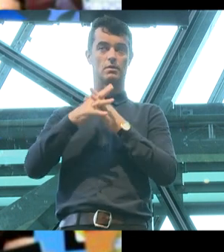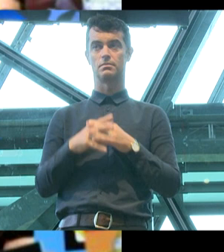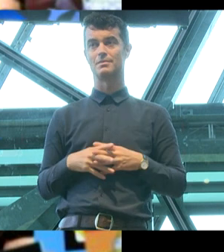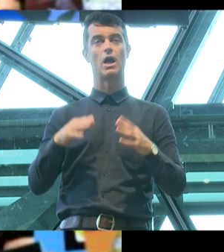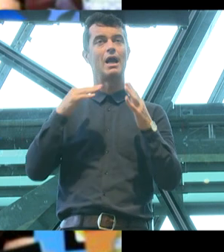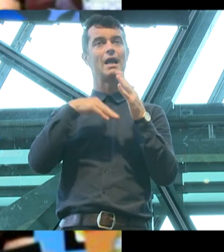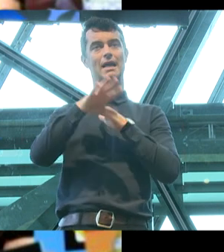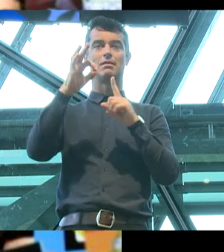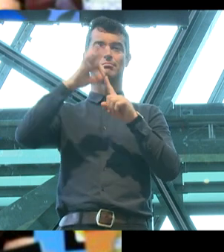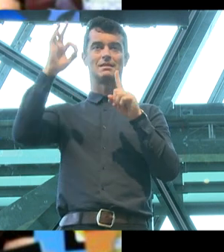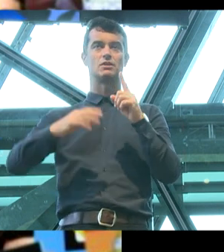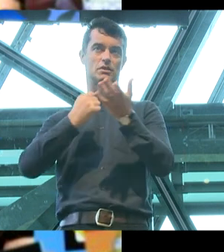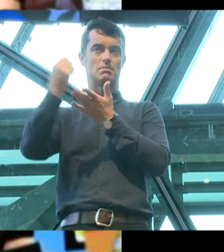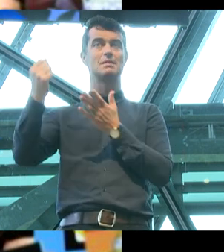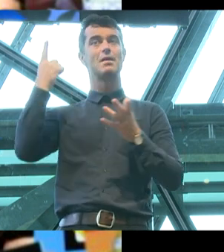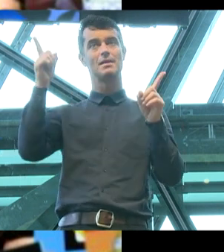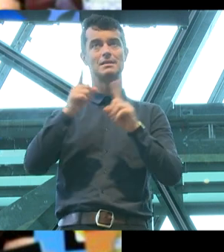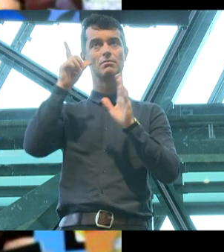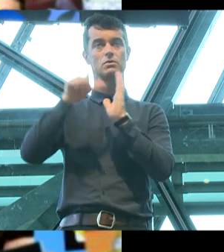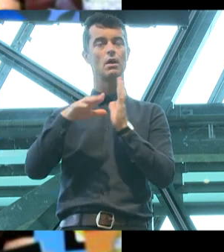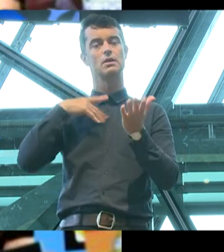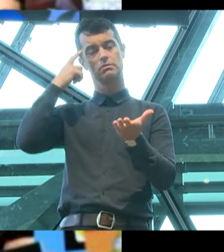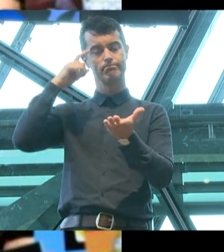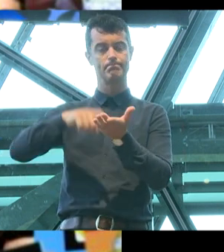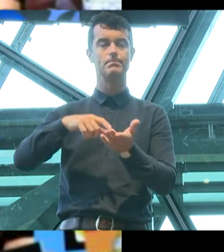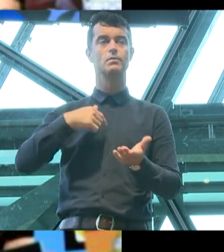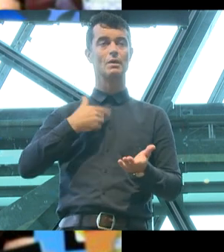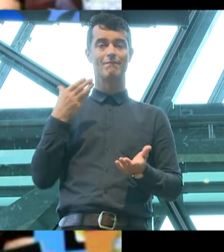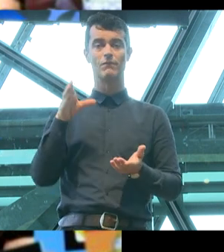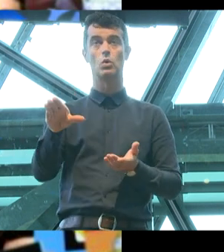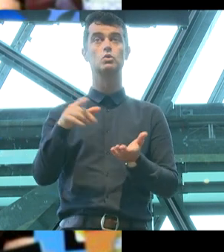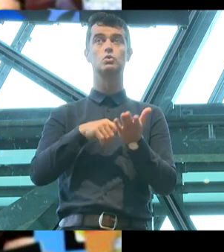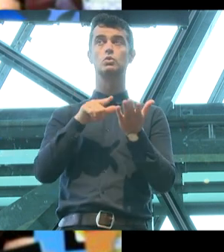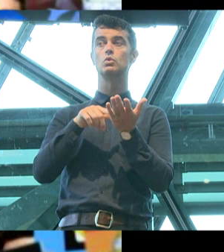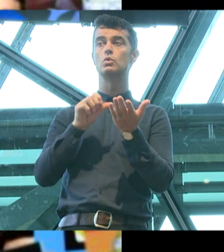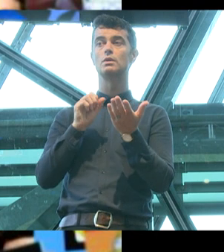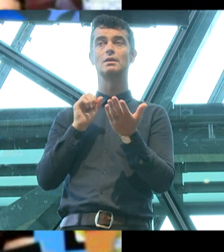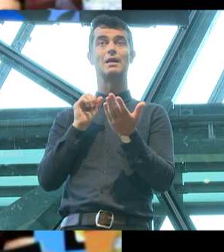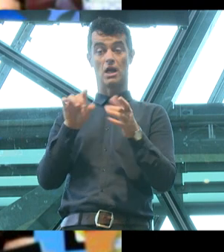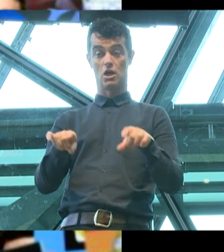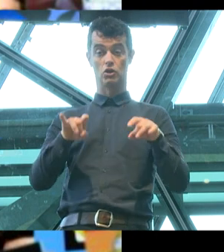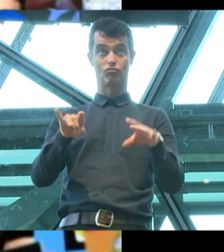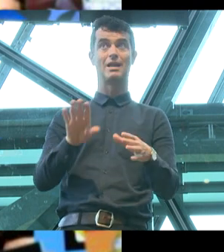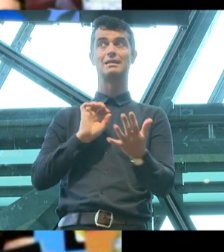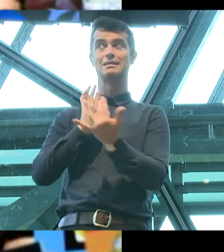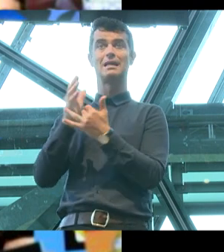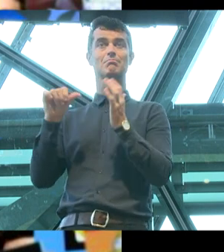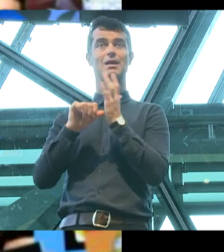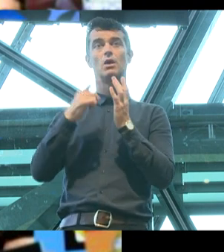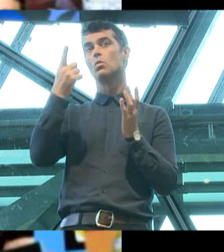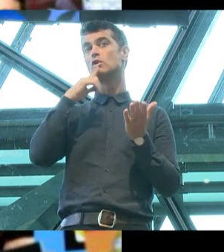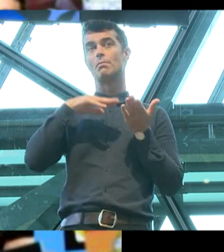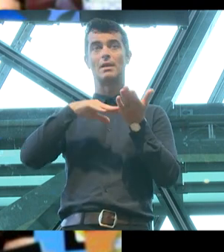At the same time, we have to acknowledge that we were forced to spend money as a nation, roughly $100 million,